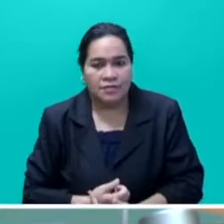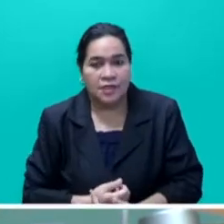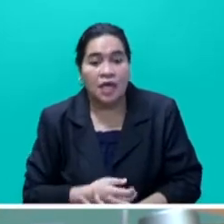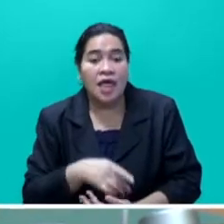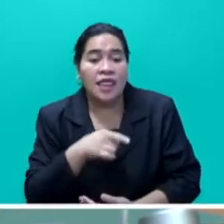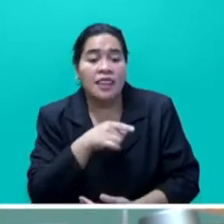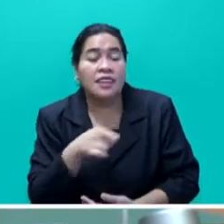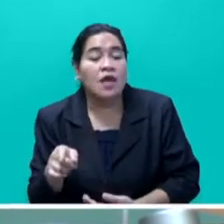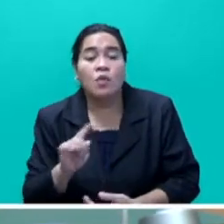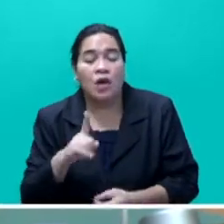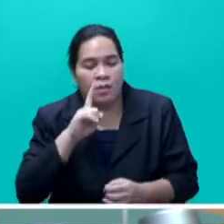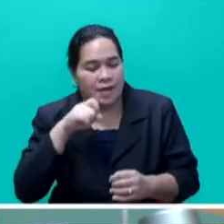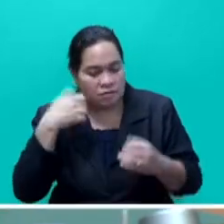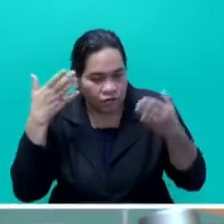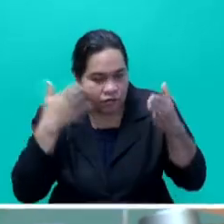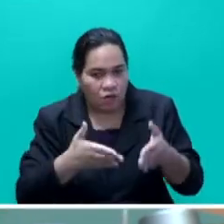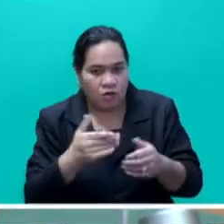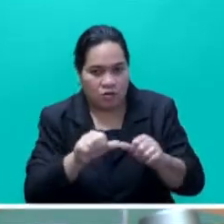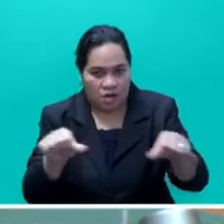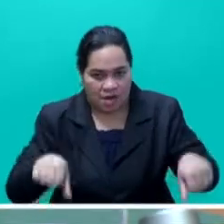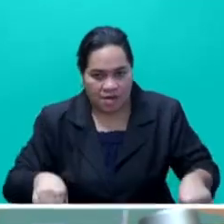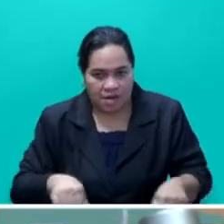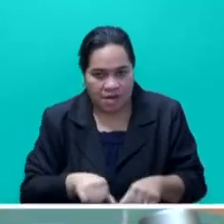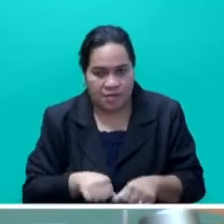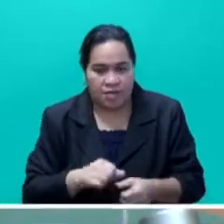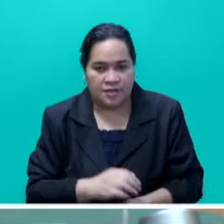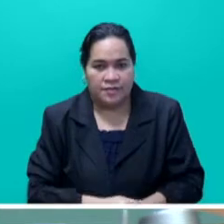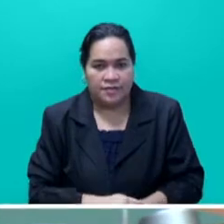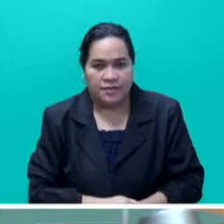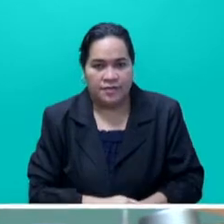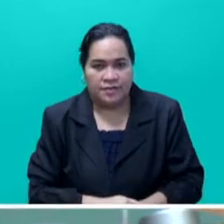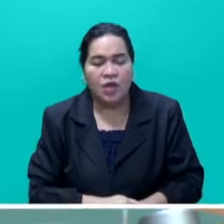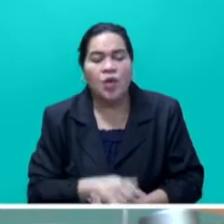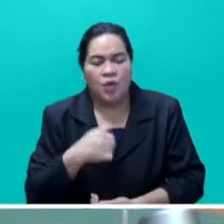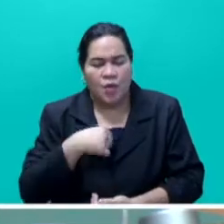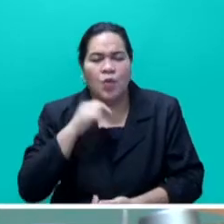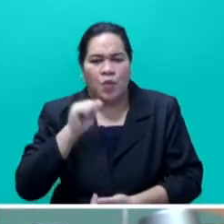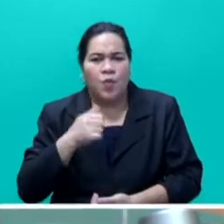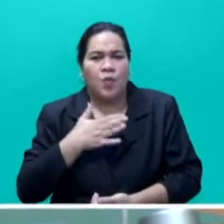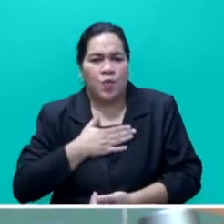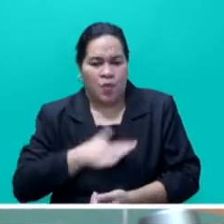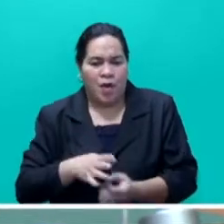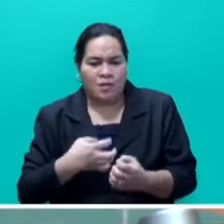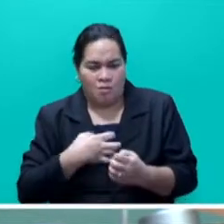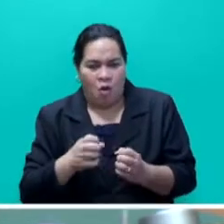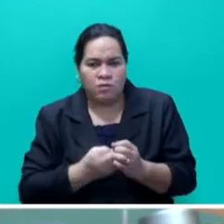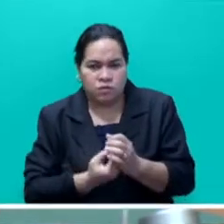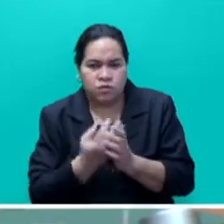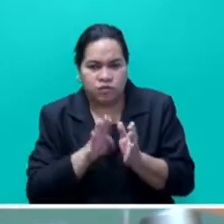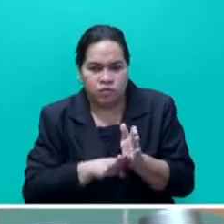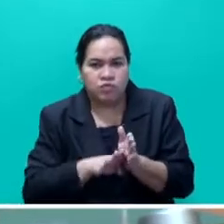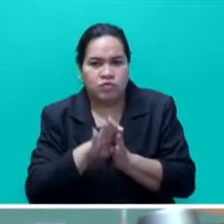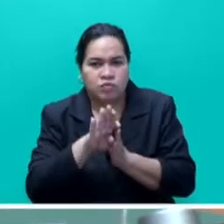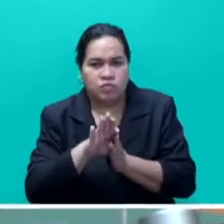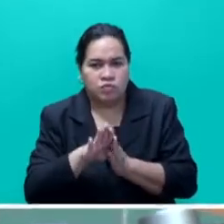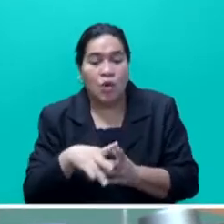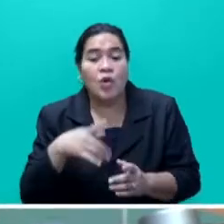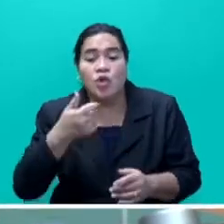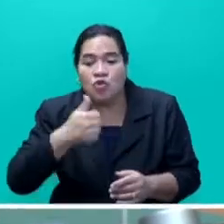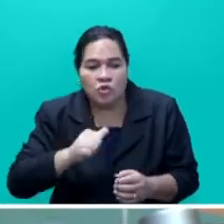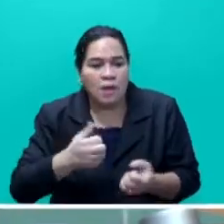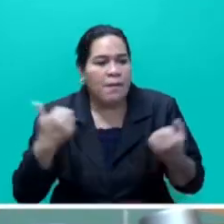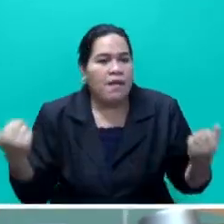agriculture, Mr Speaker Sayer. Hence, we want to further expand this sector and utilise the abundantly available resources